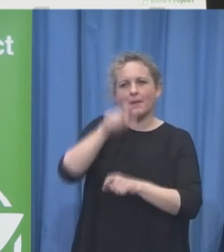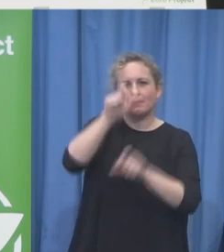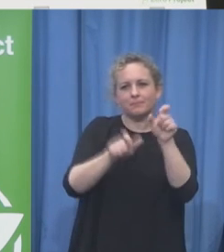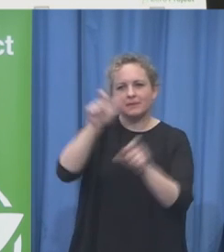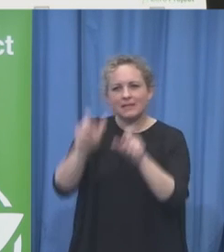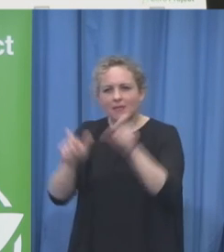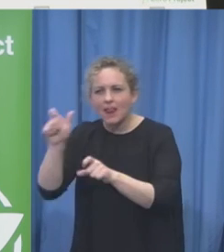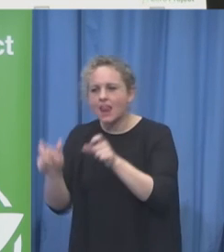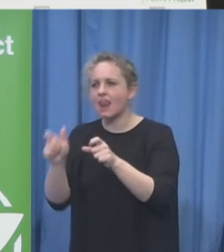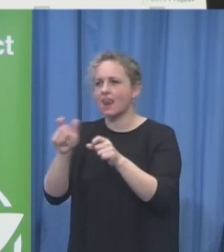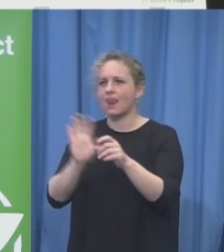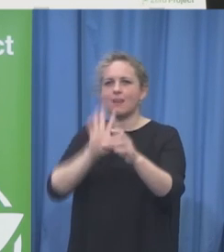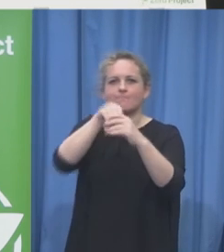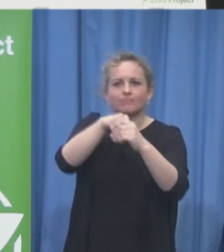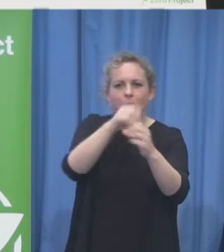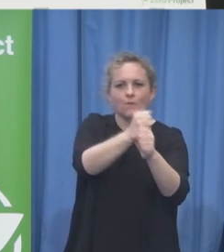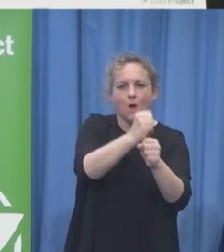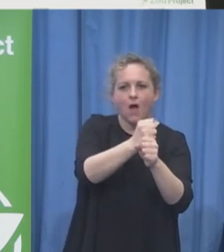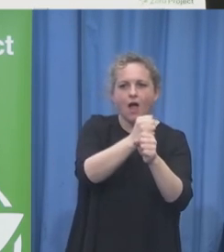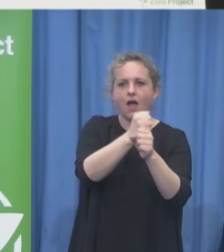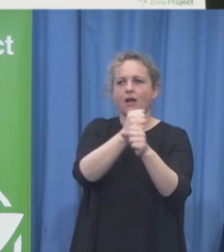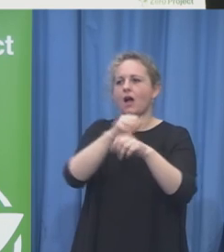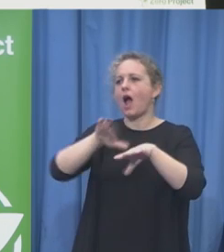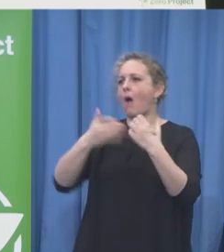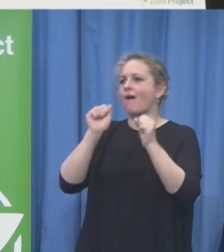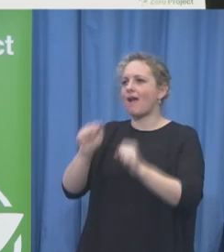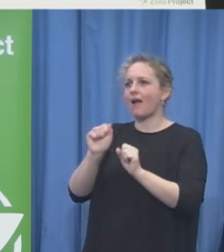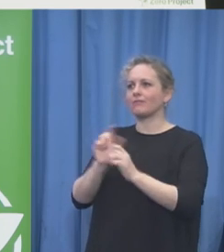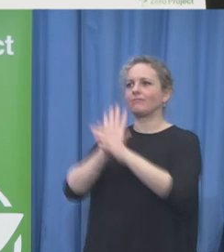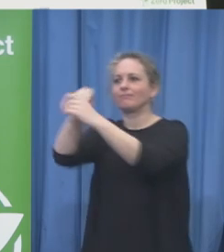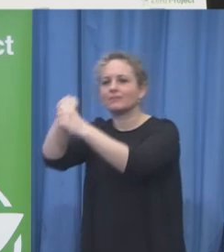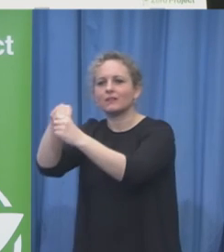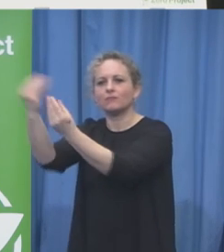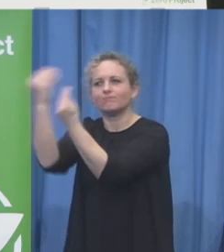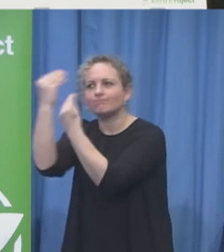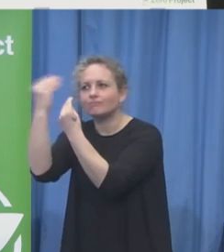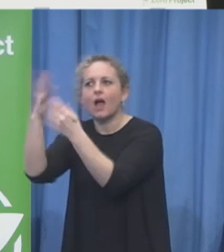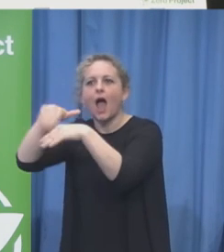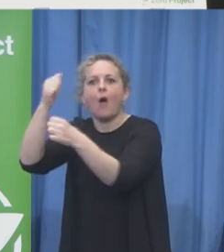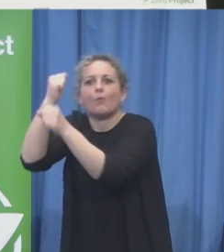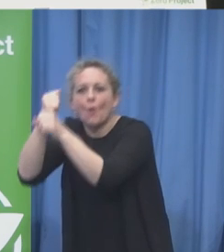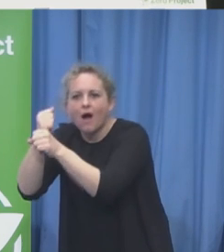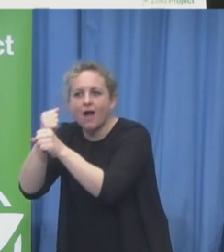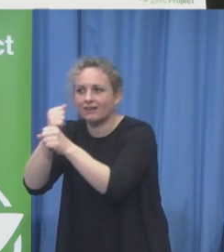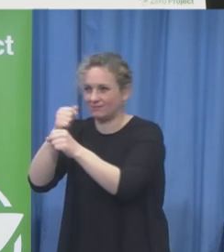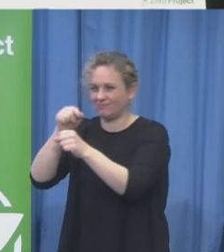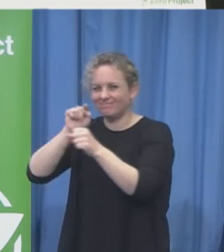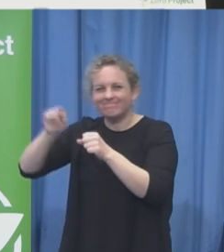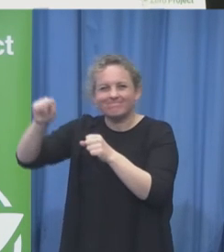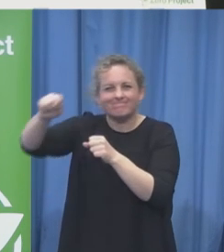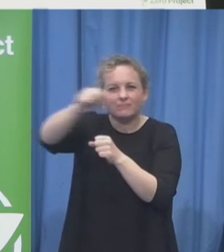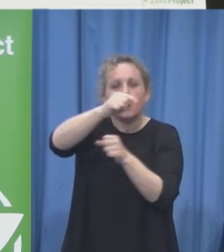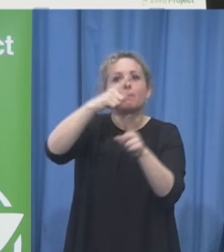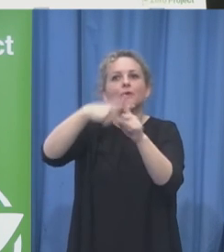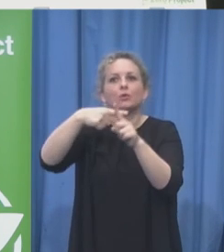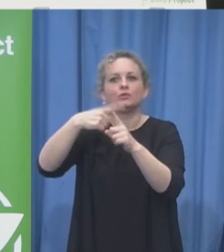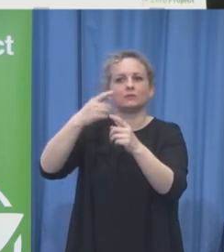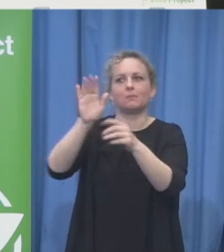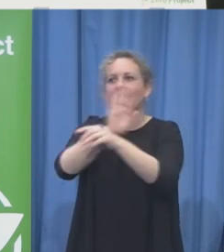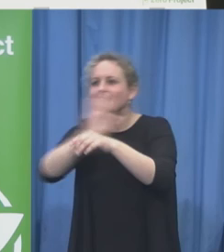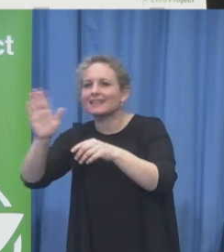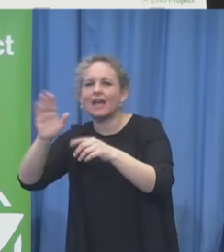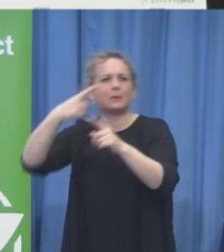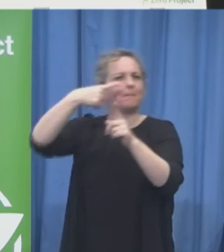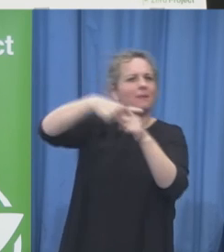hoping to change mindsets in society and business together so that the skills of